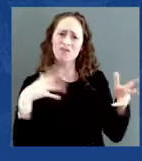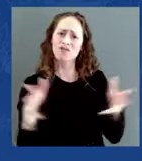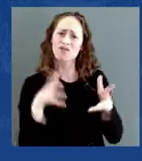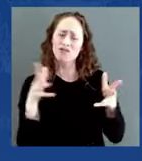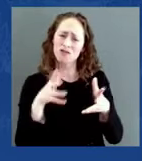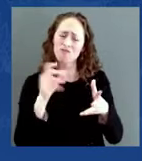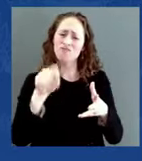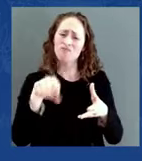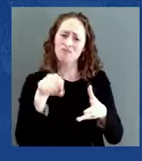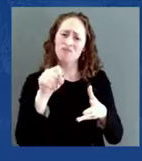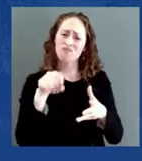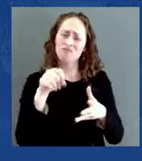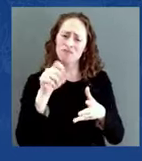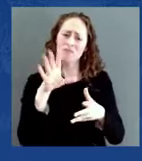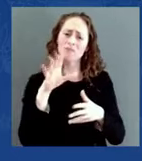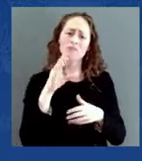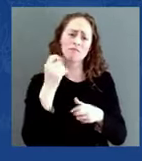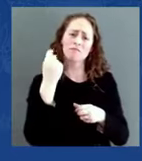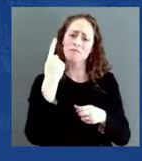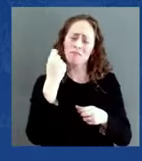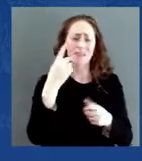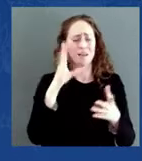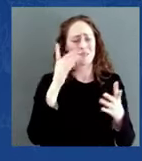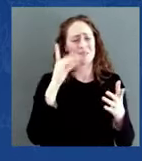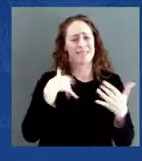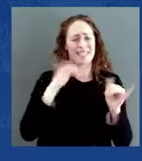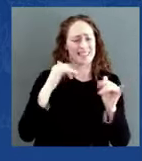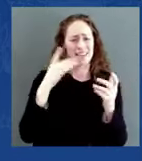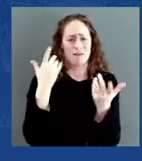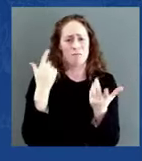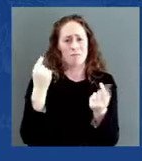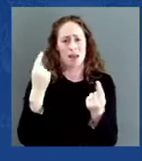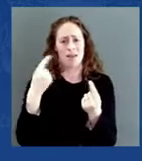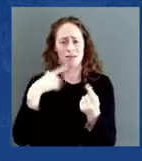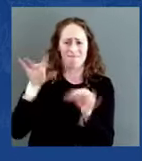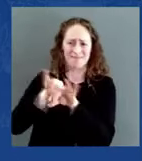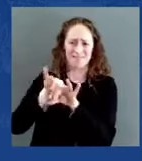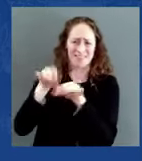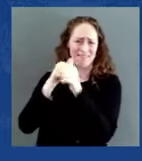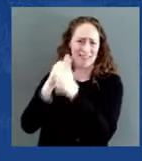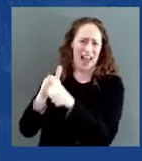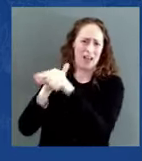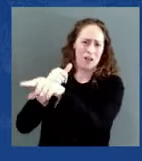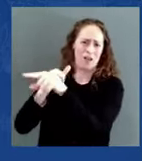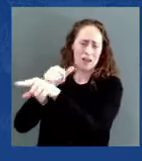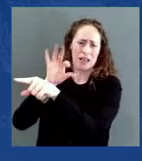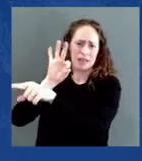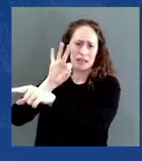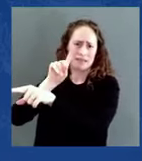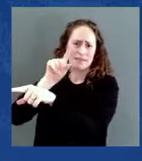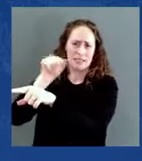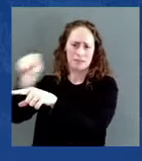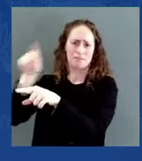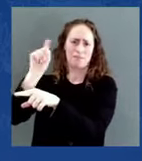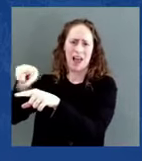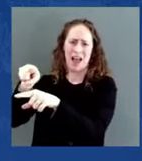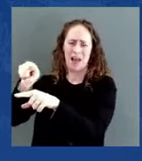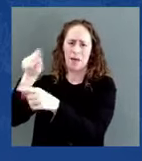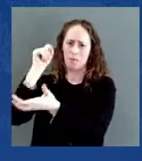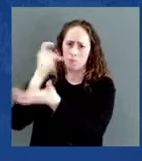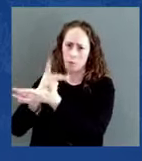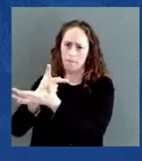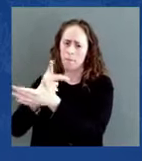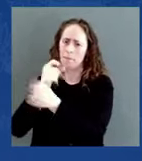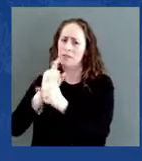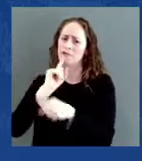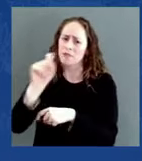FDA to do this safely and quickly as possible when we get to that around that point. Vaccinating our children is also critical to keeping our